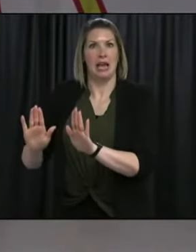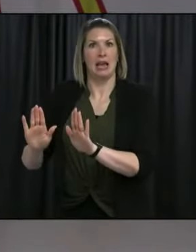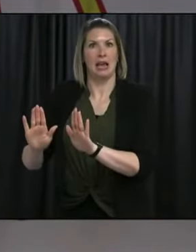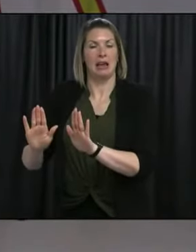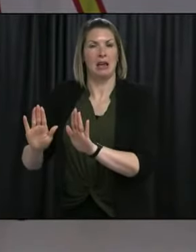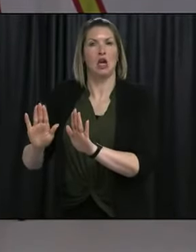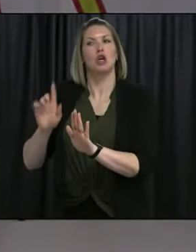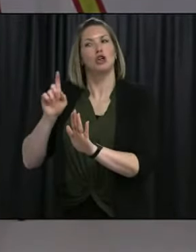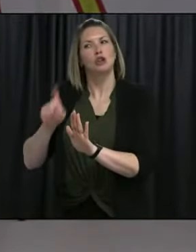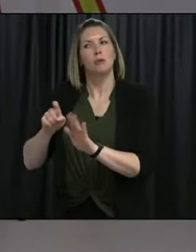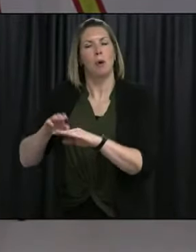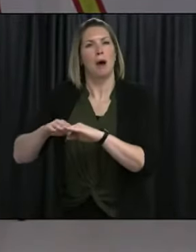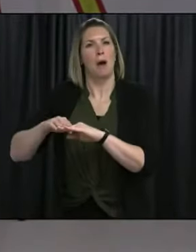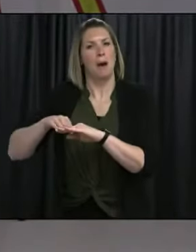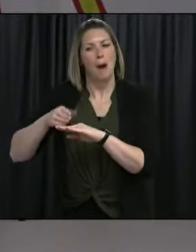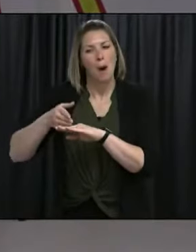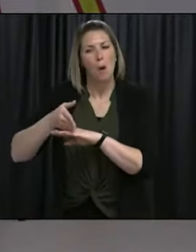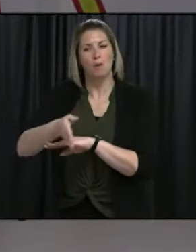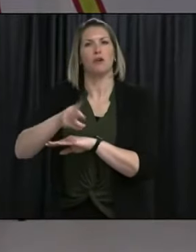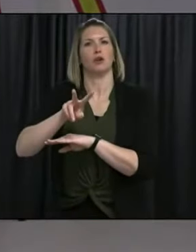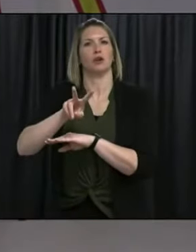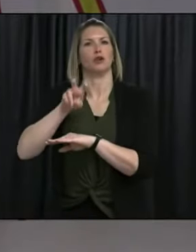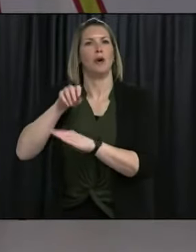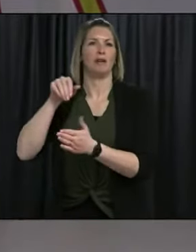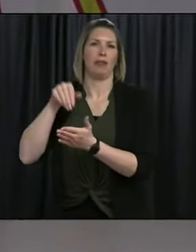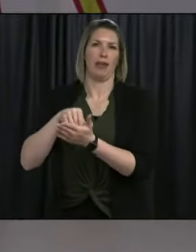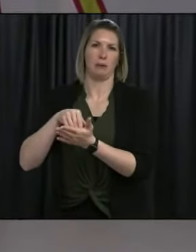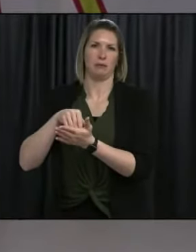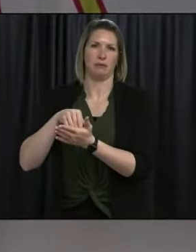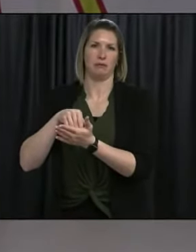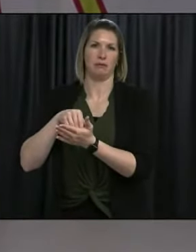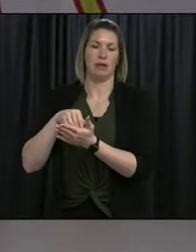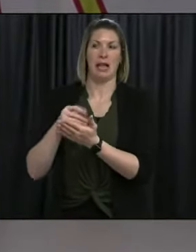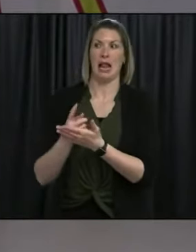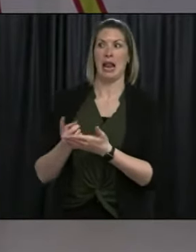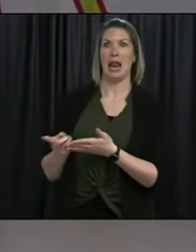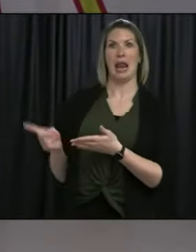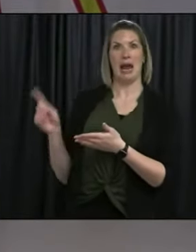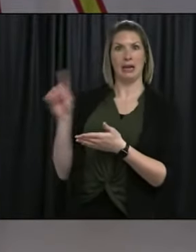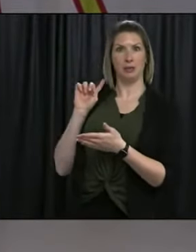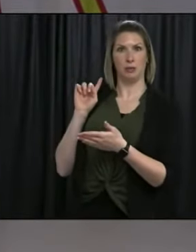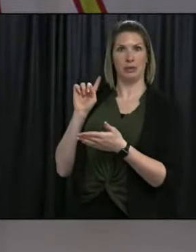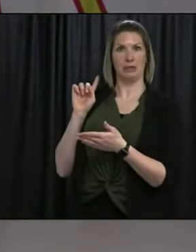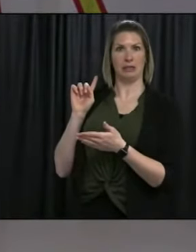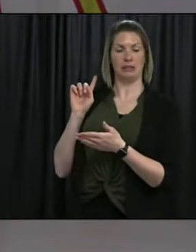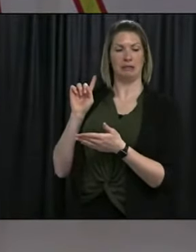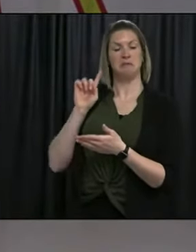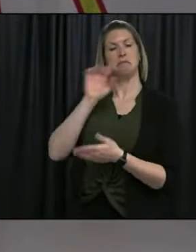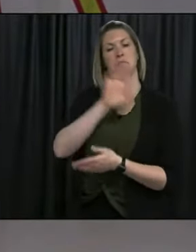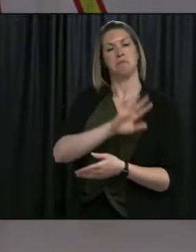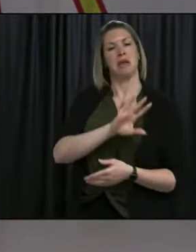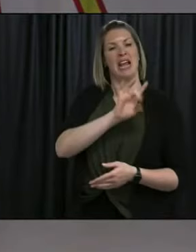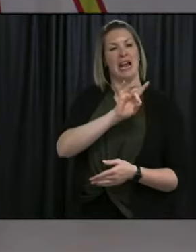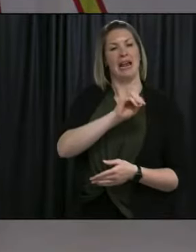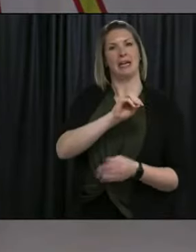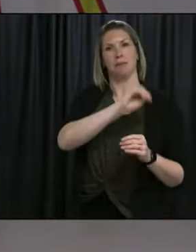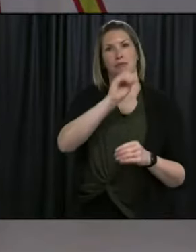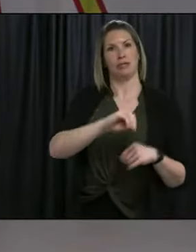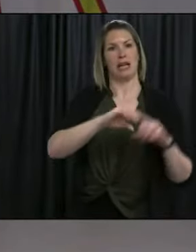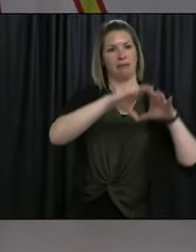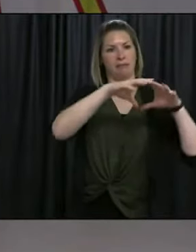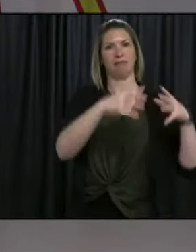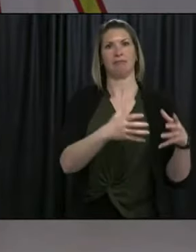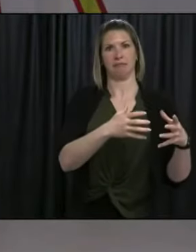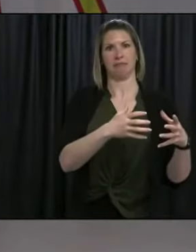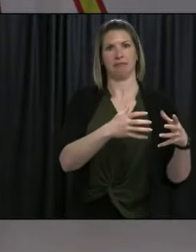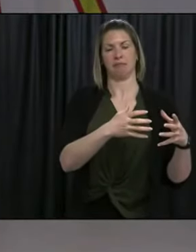200,000. Last weekend, we reached a major milestone. More than 80% of people in the province who are over